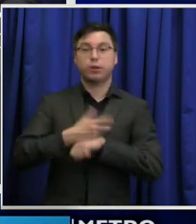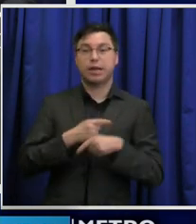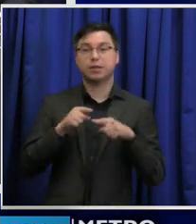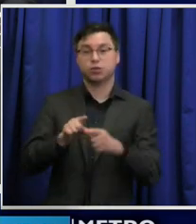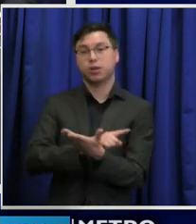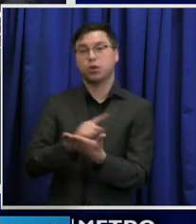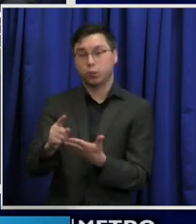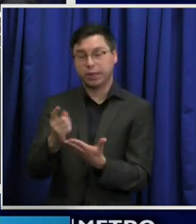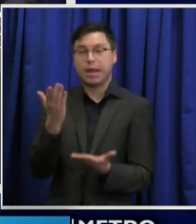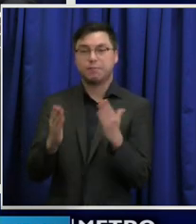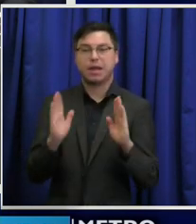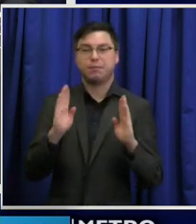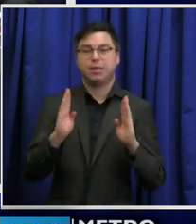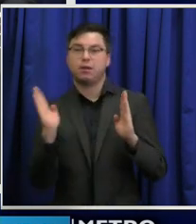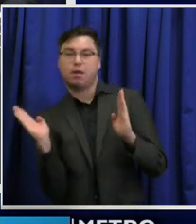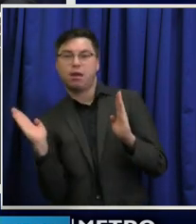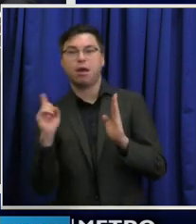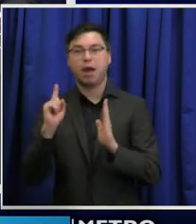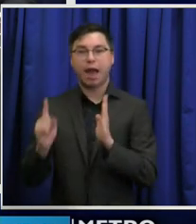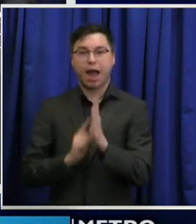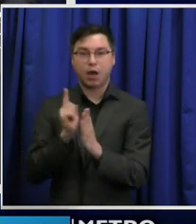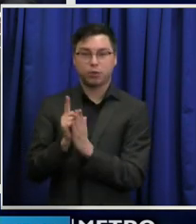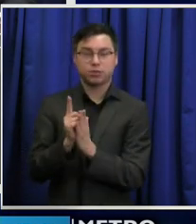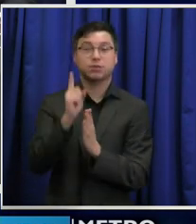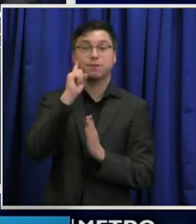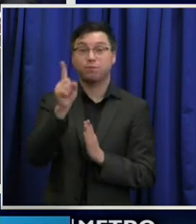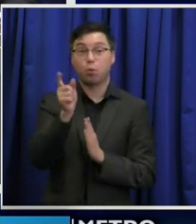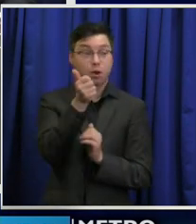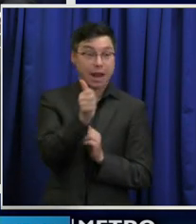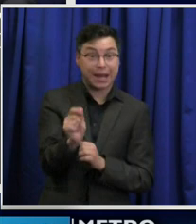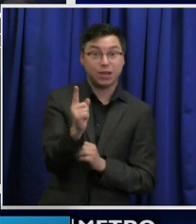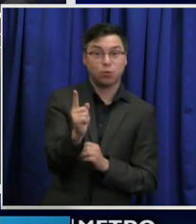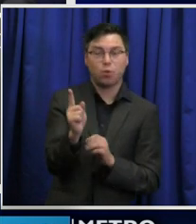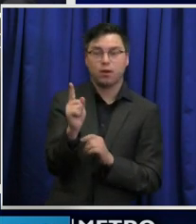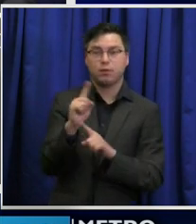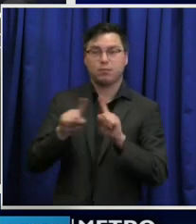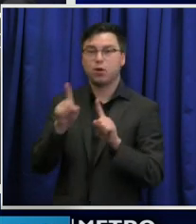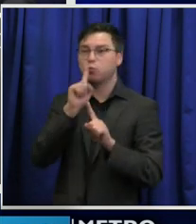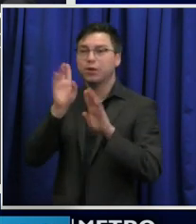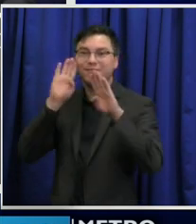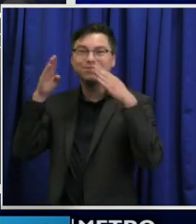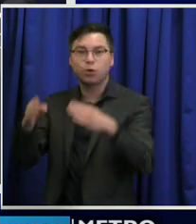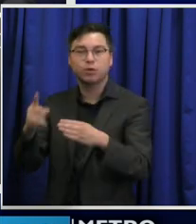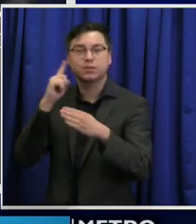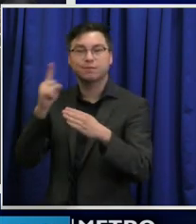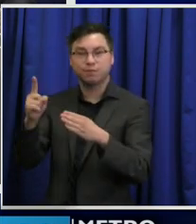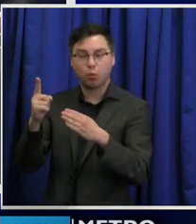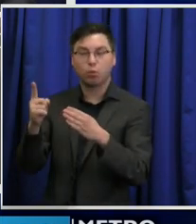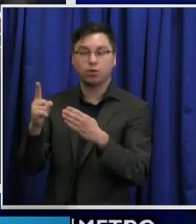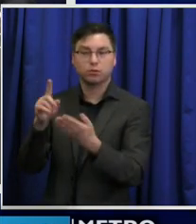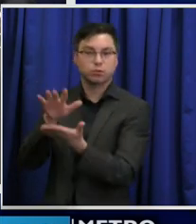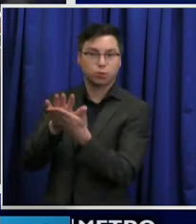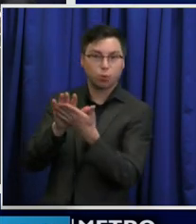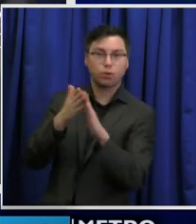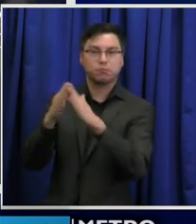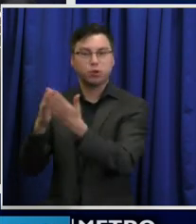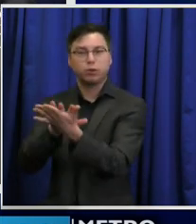extended hours for, geared for anyone, but really focused at public school community.